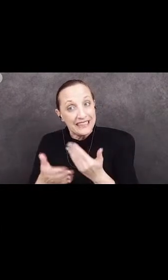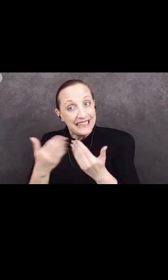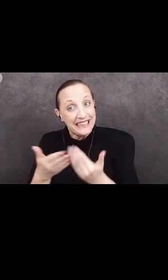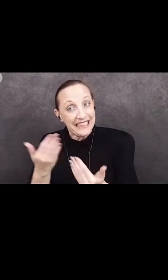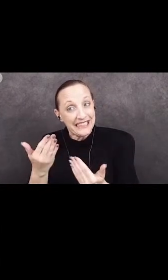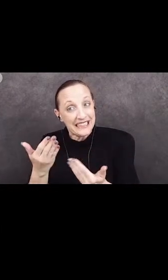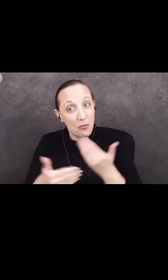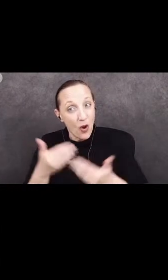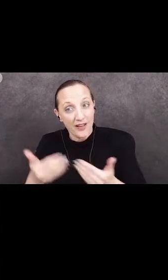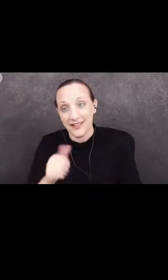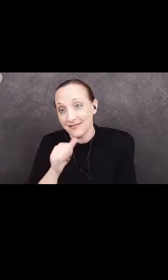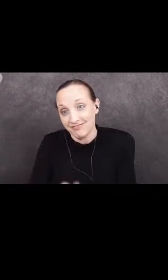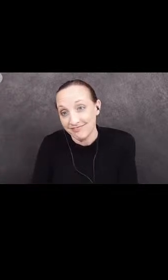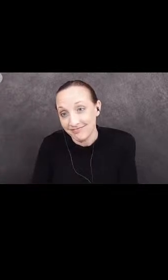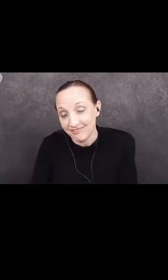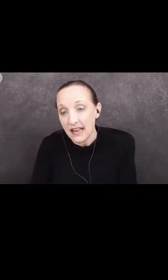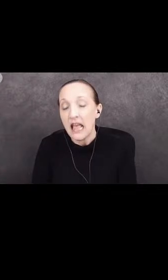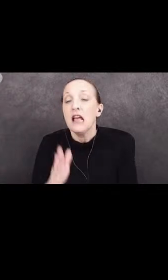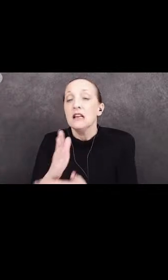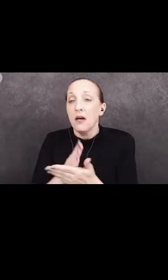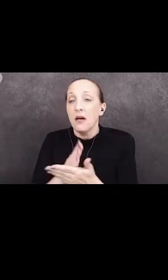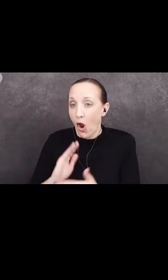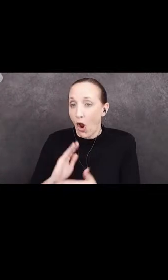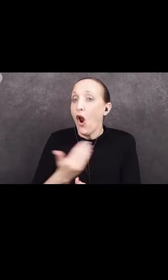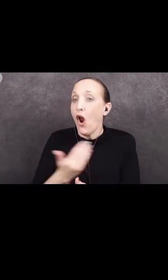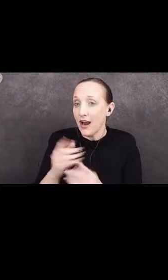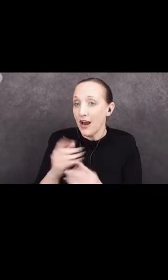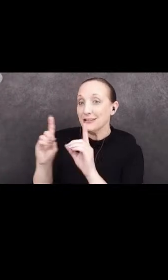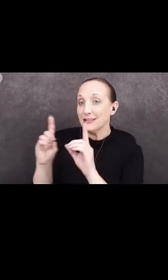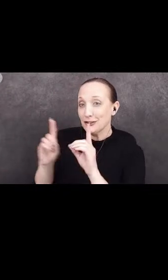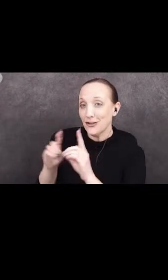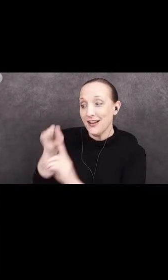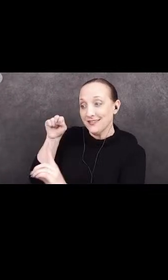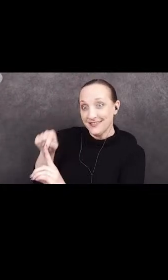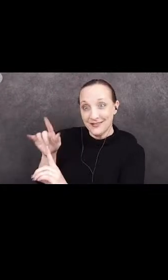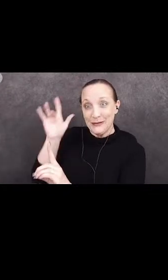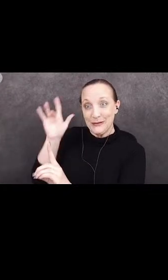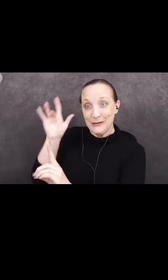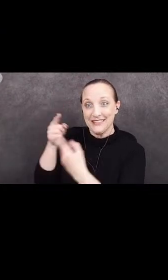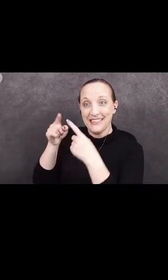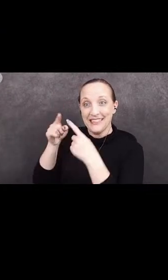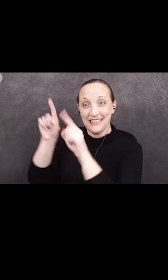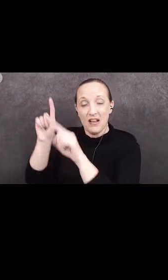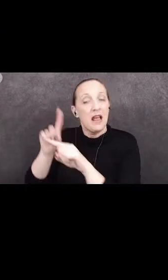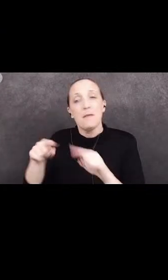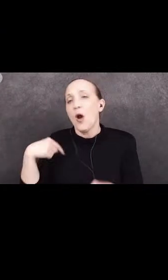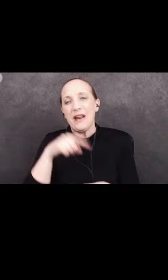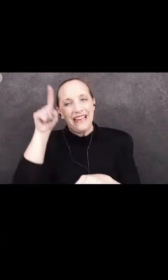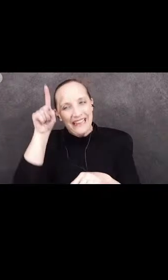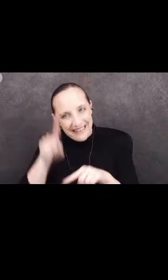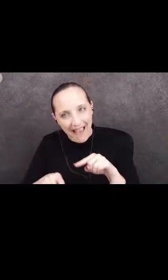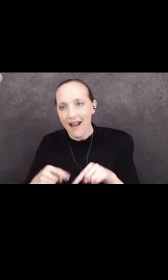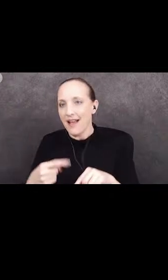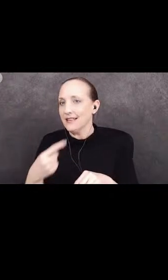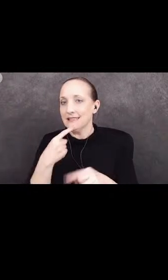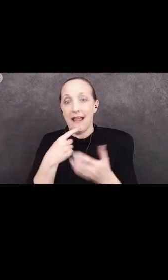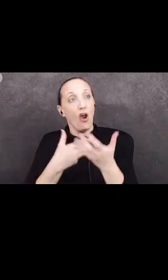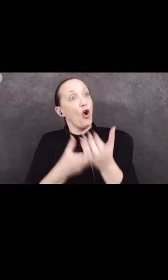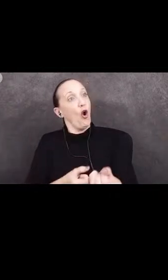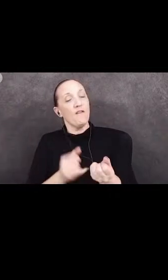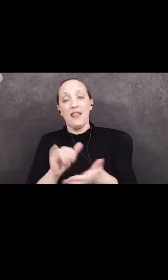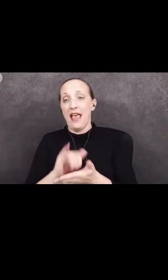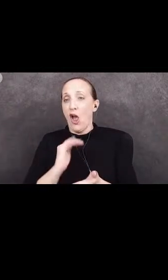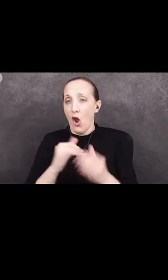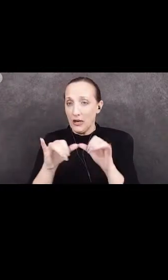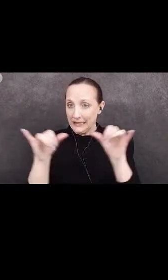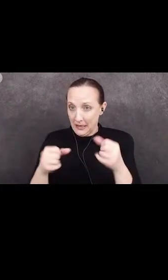Yes, there are parts of our district that are successful, but we cannot say confidently and without compromise that we have a system